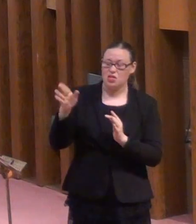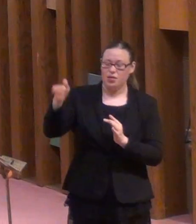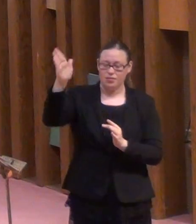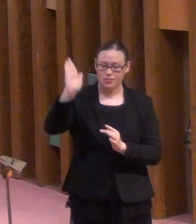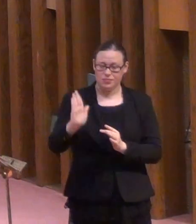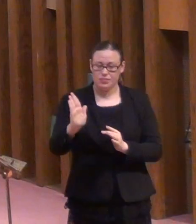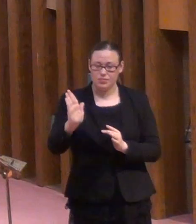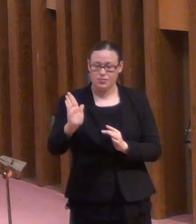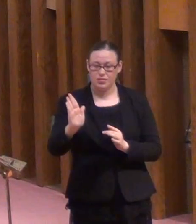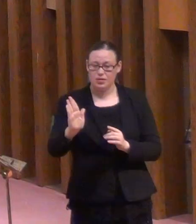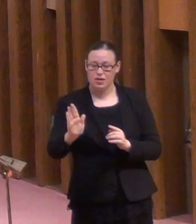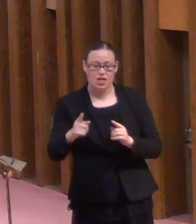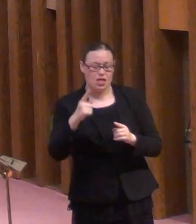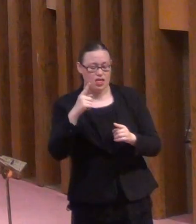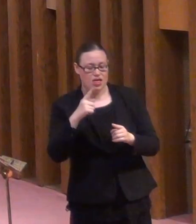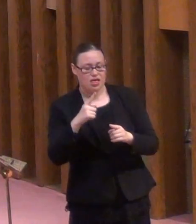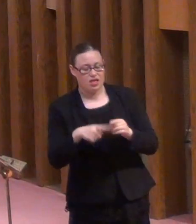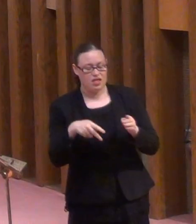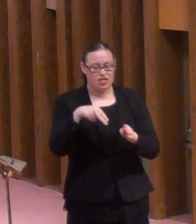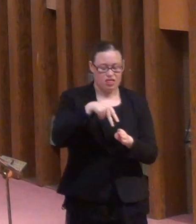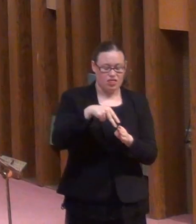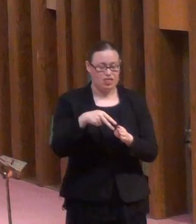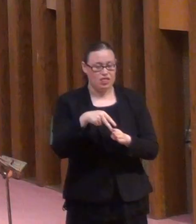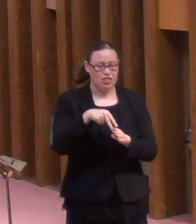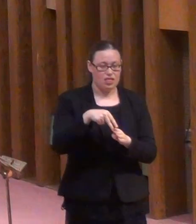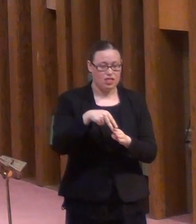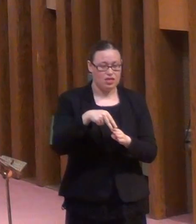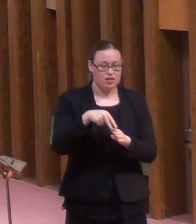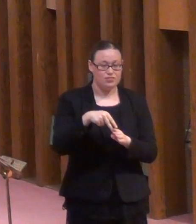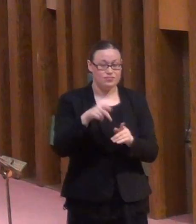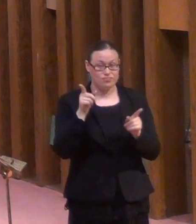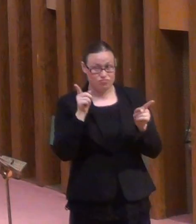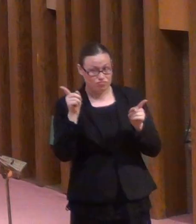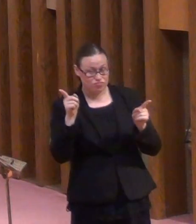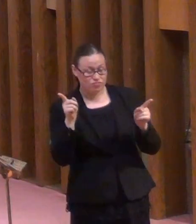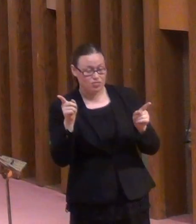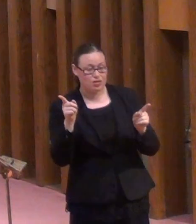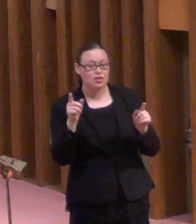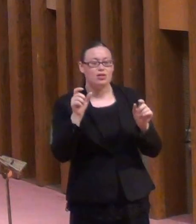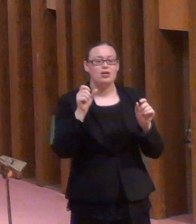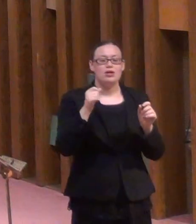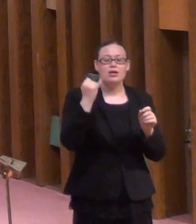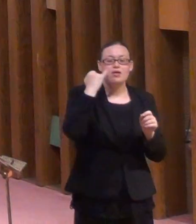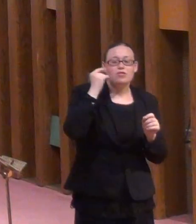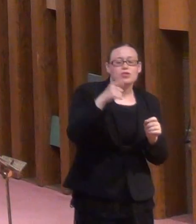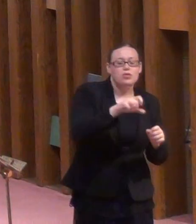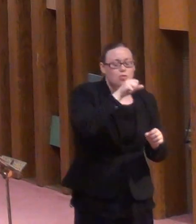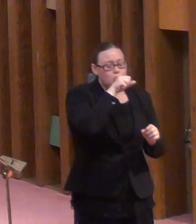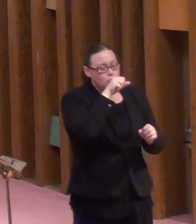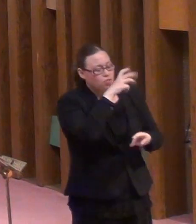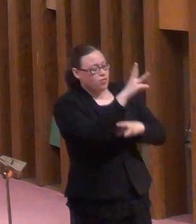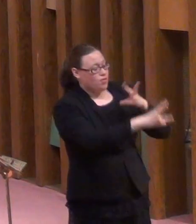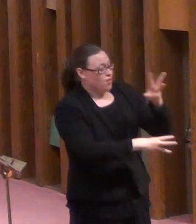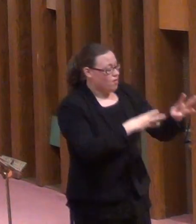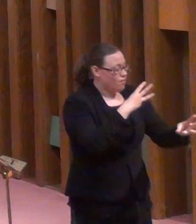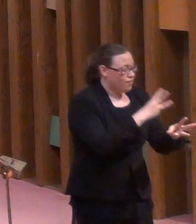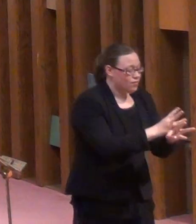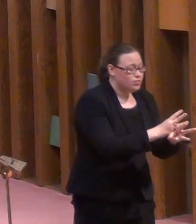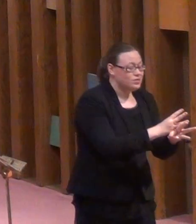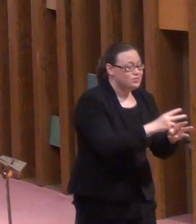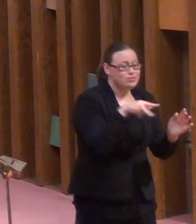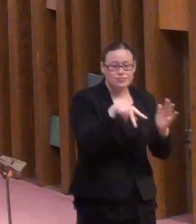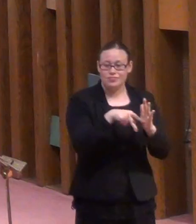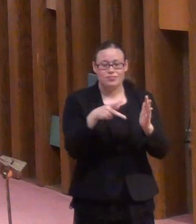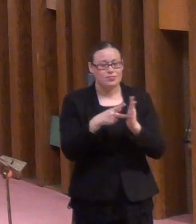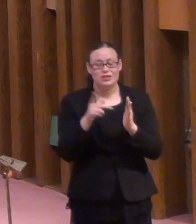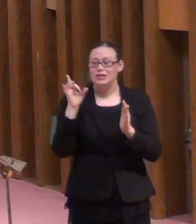folks, to rock. Jesus kicks the fence down. He says, to love this world is to hate God. And